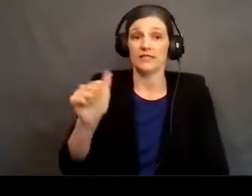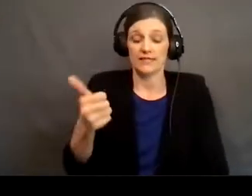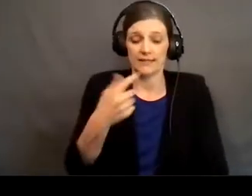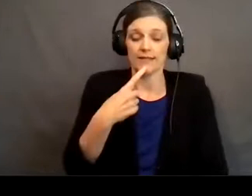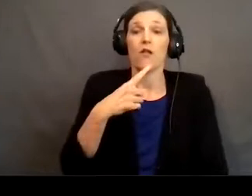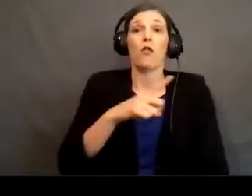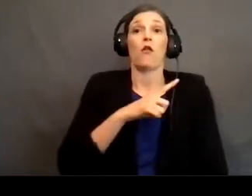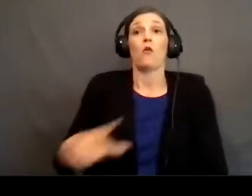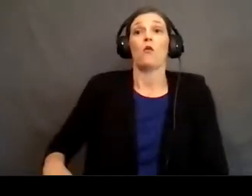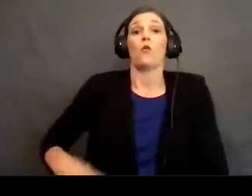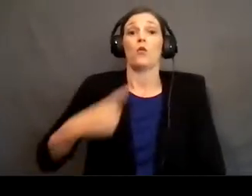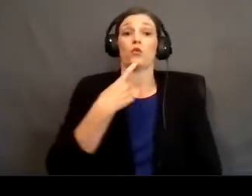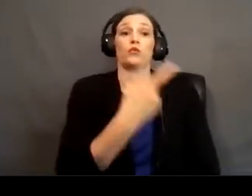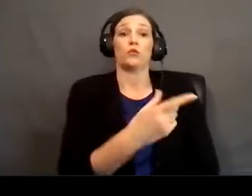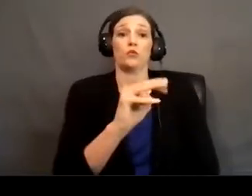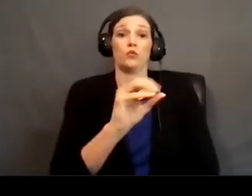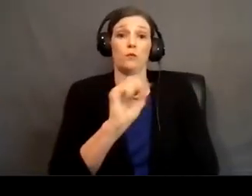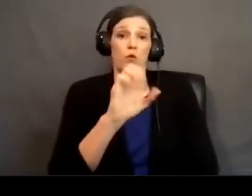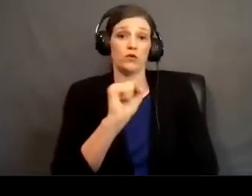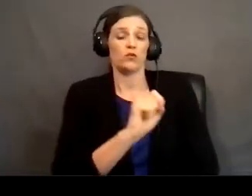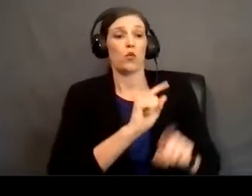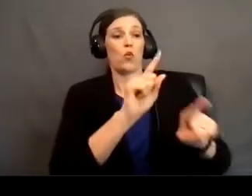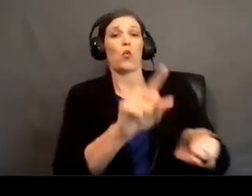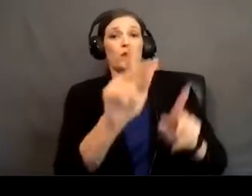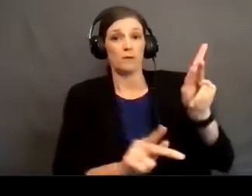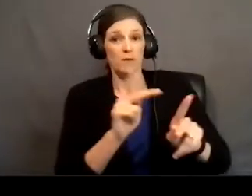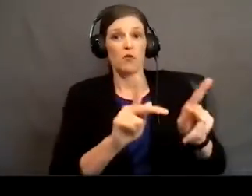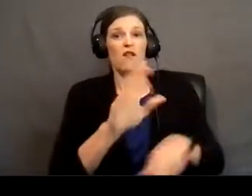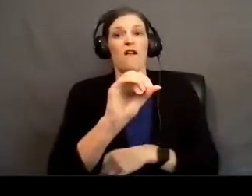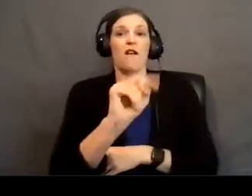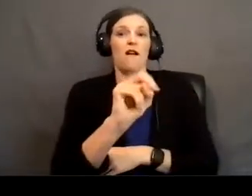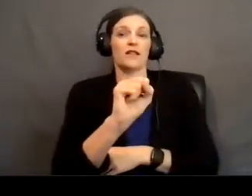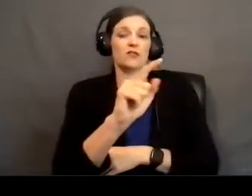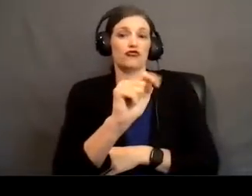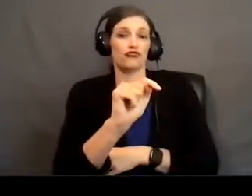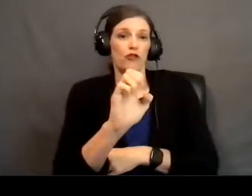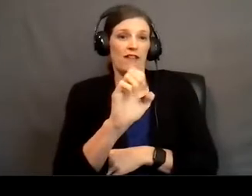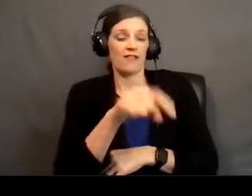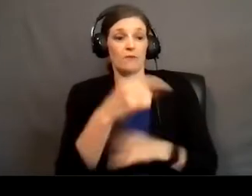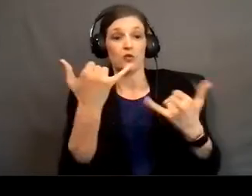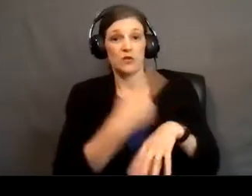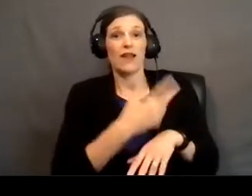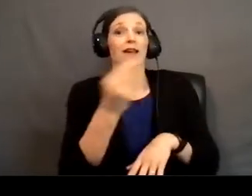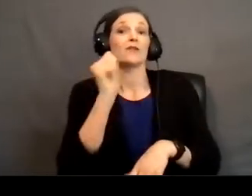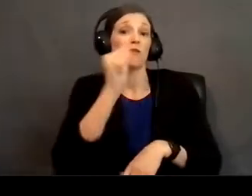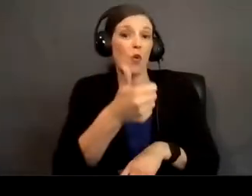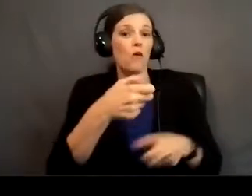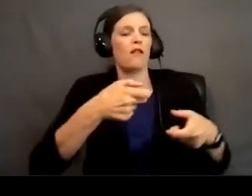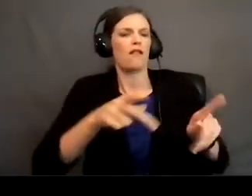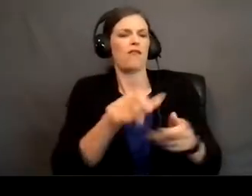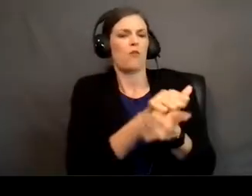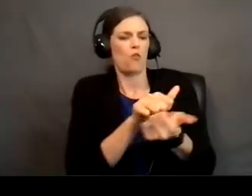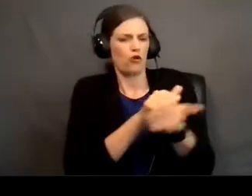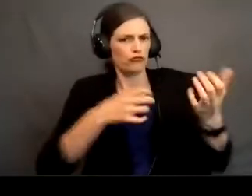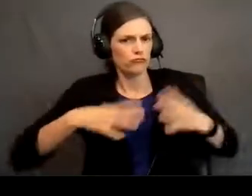what it says. The Lord said to Moses, go to the people and consecrate them today and tomorrow, and let them wash their